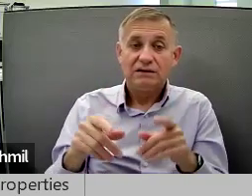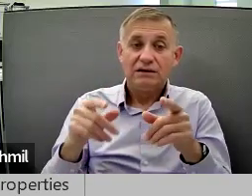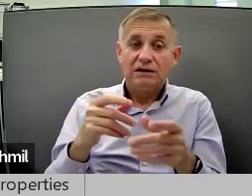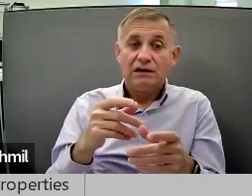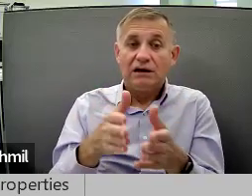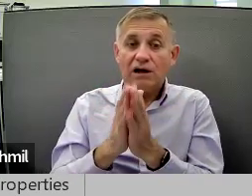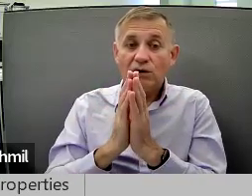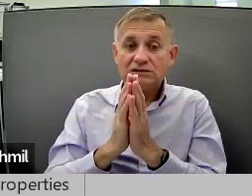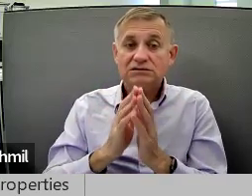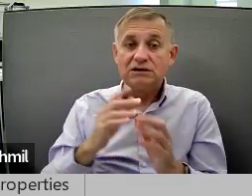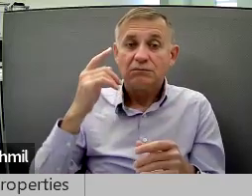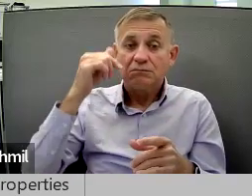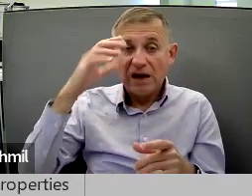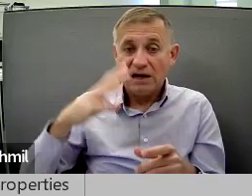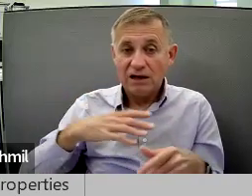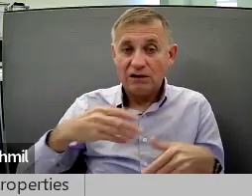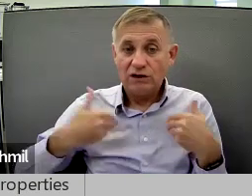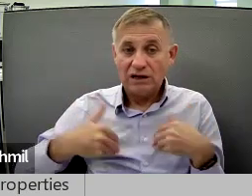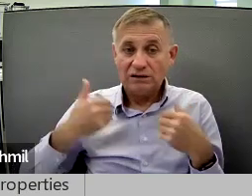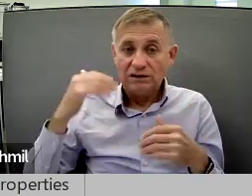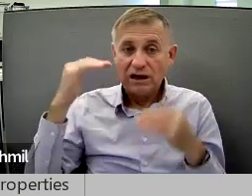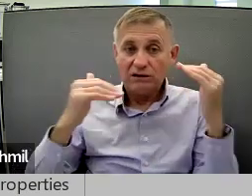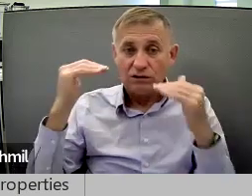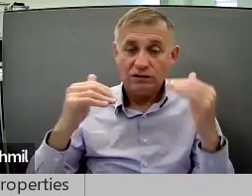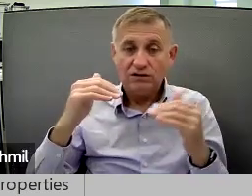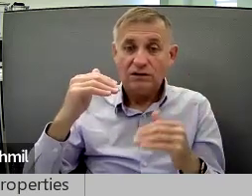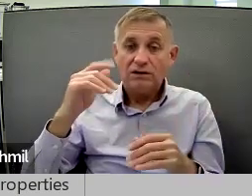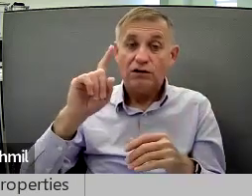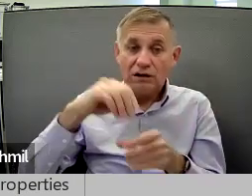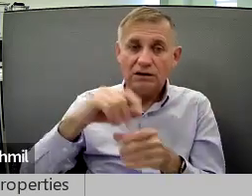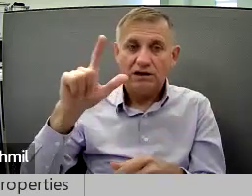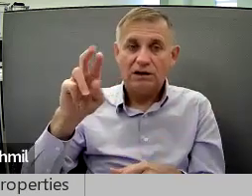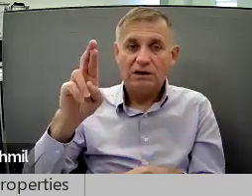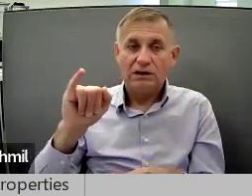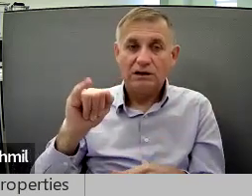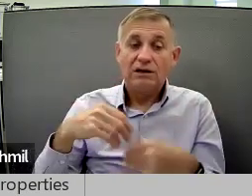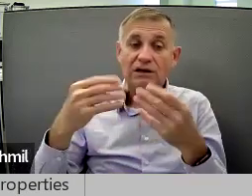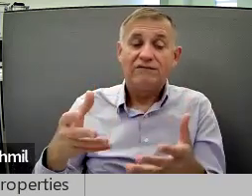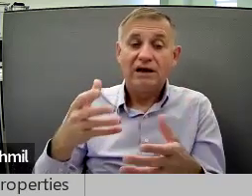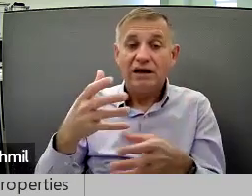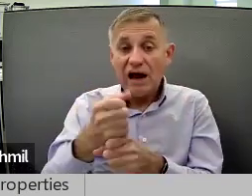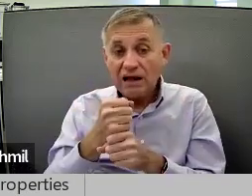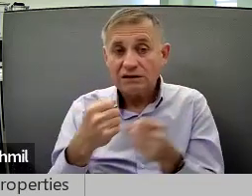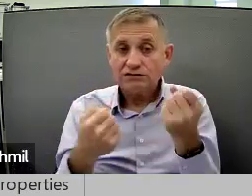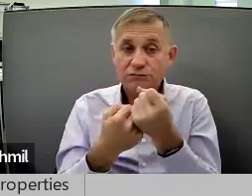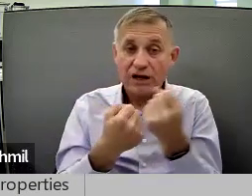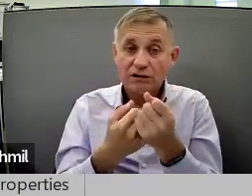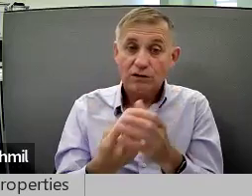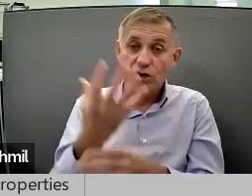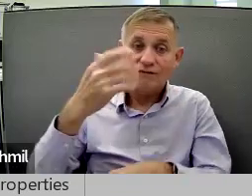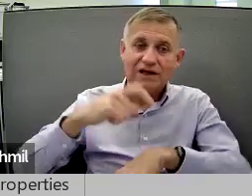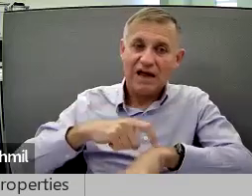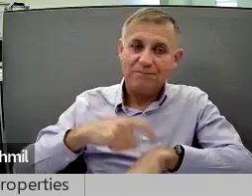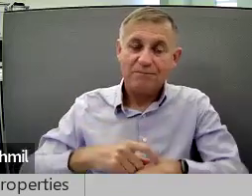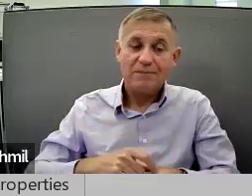This group meets upon request of the male young adults at LRI to give and get